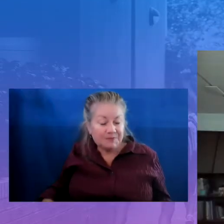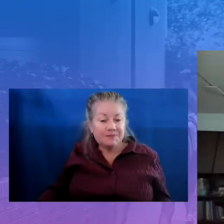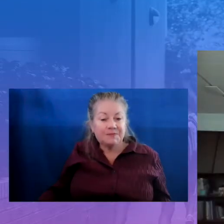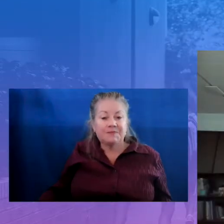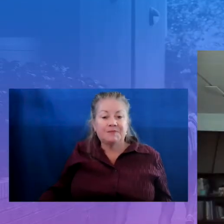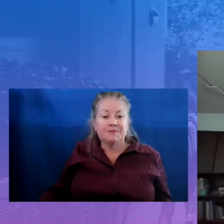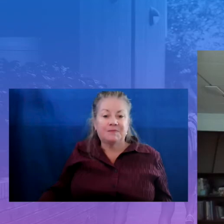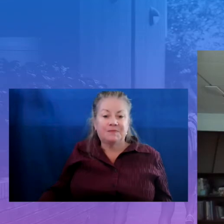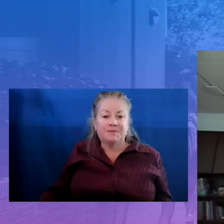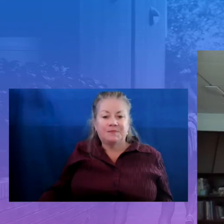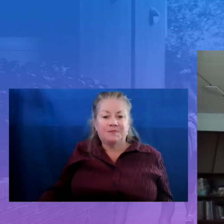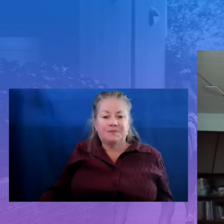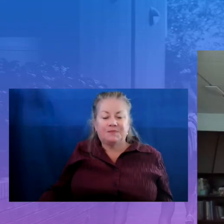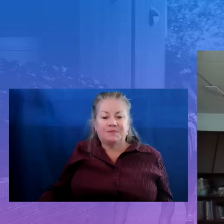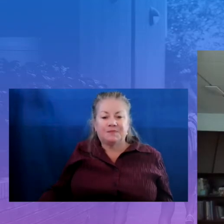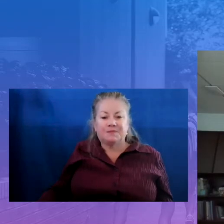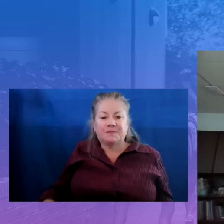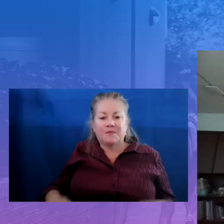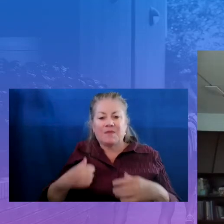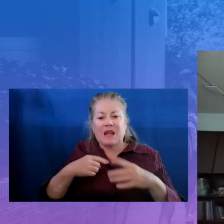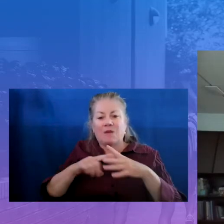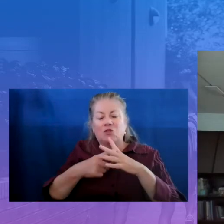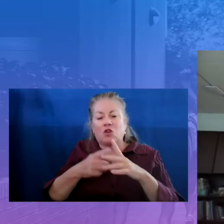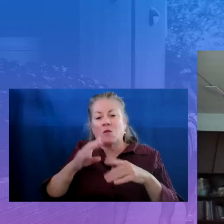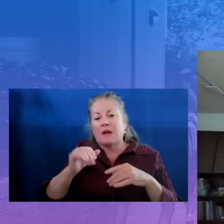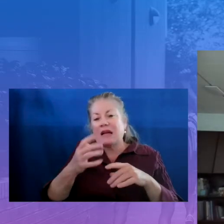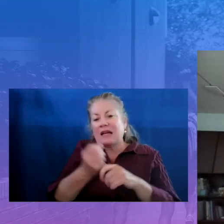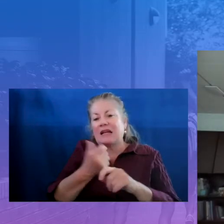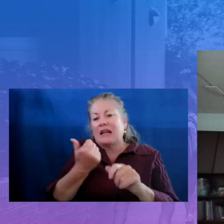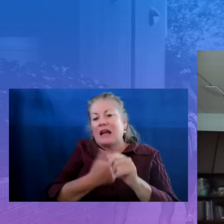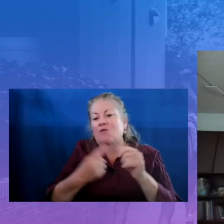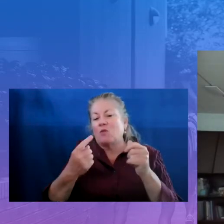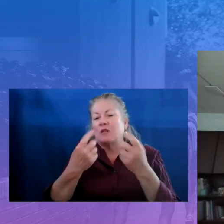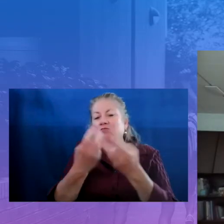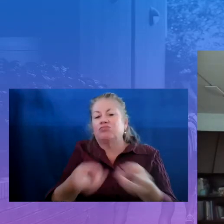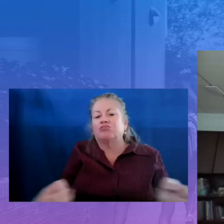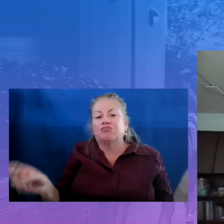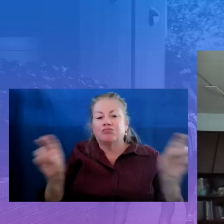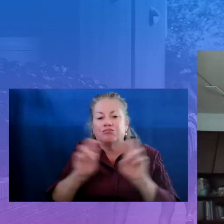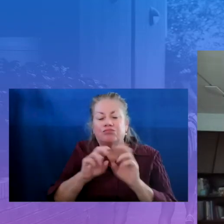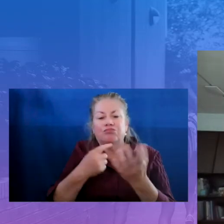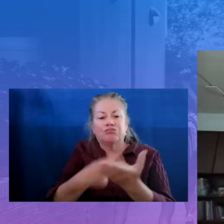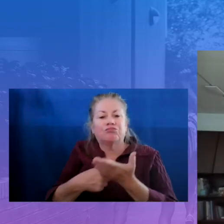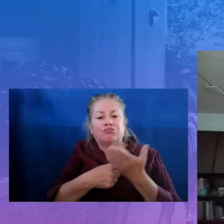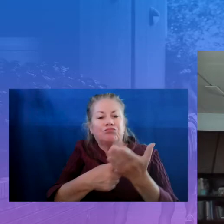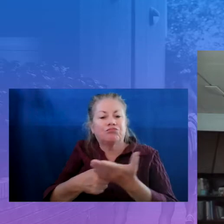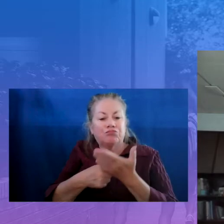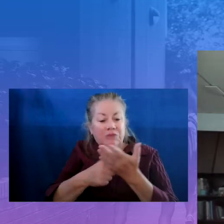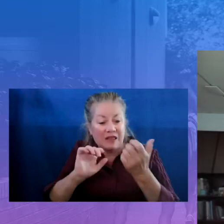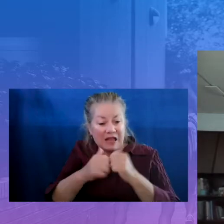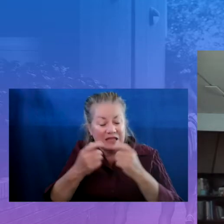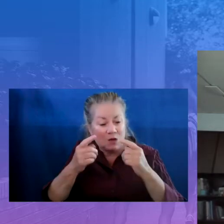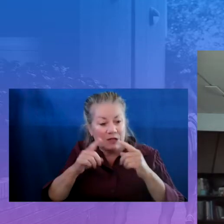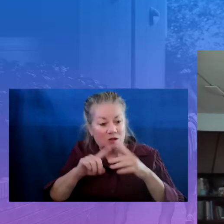I would start by getting everyone to the table. That's how we started here in Stanford.